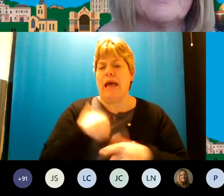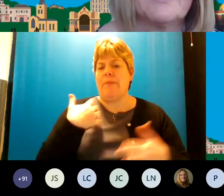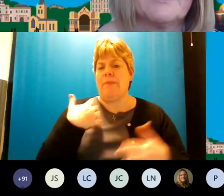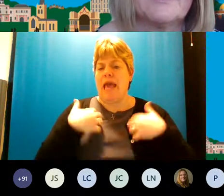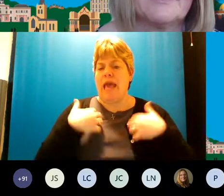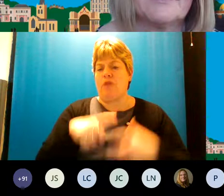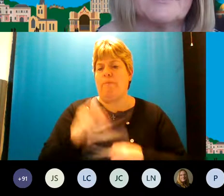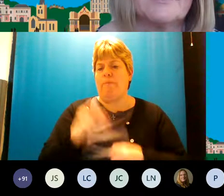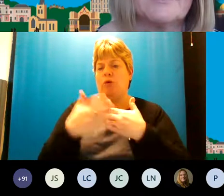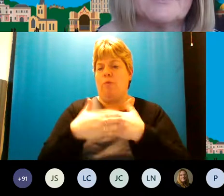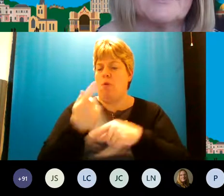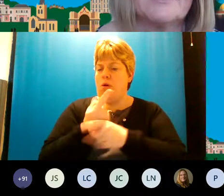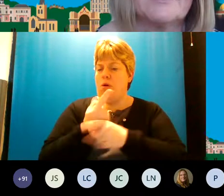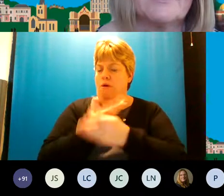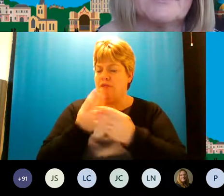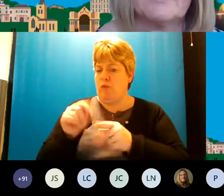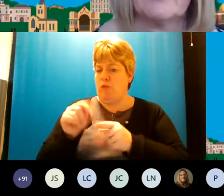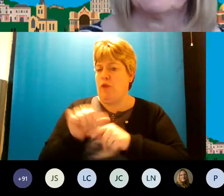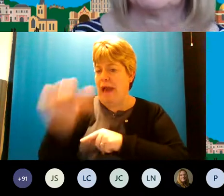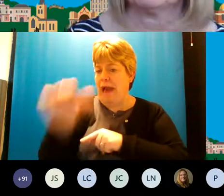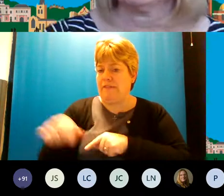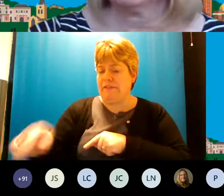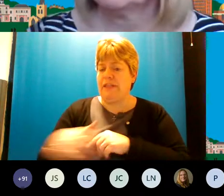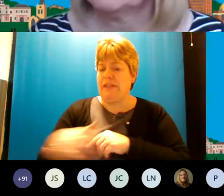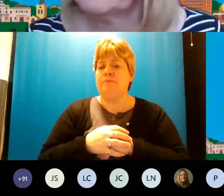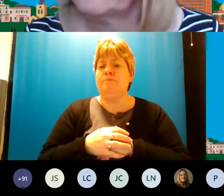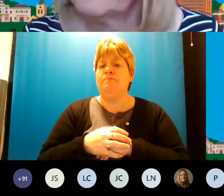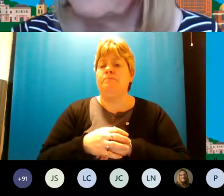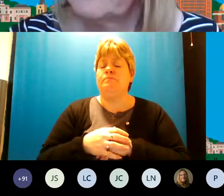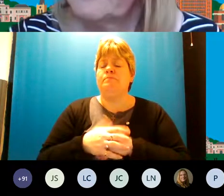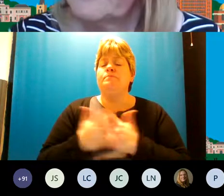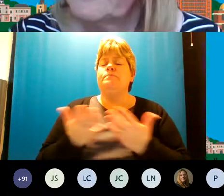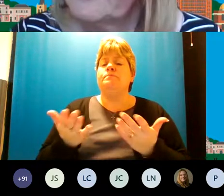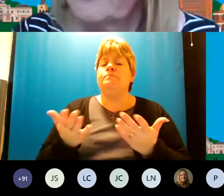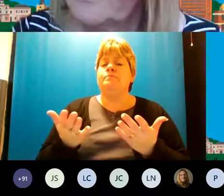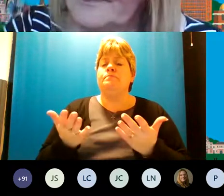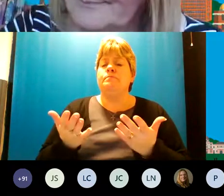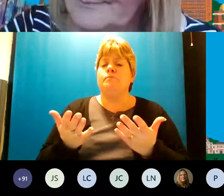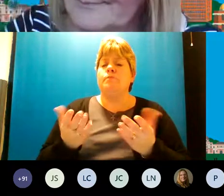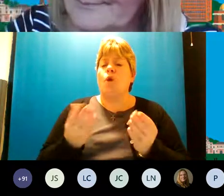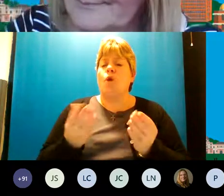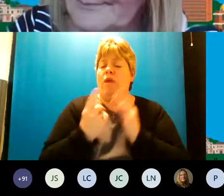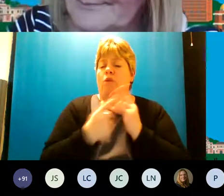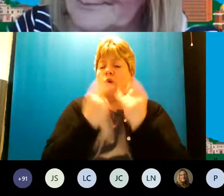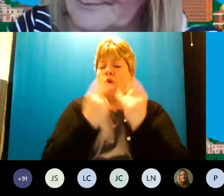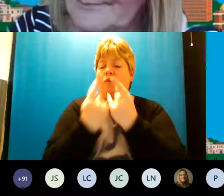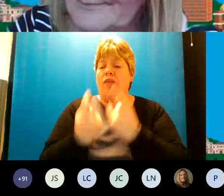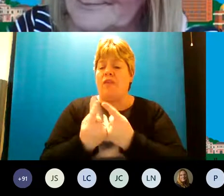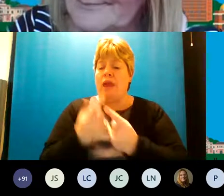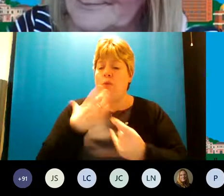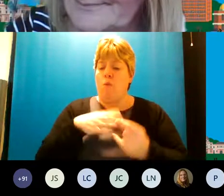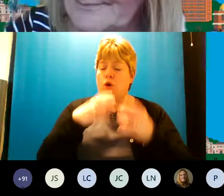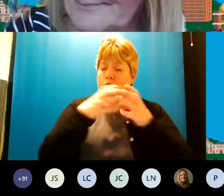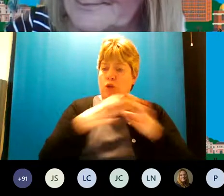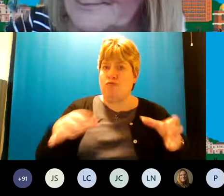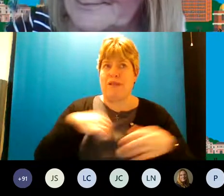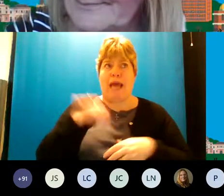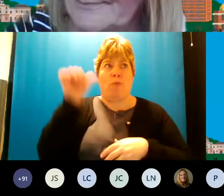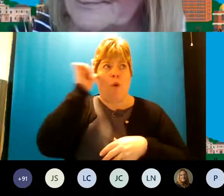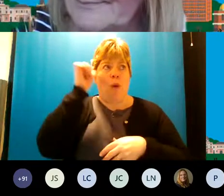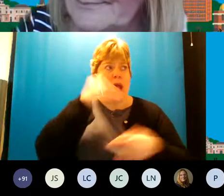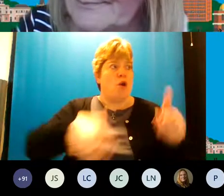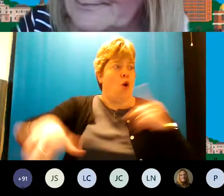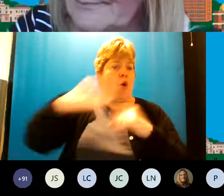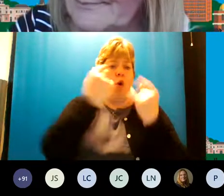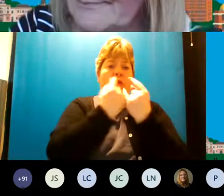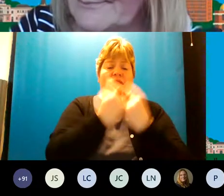pick up a further conversation with you with you outside of this because um amongst other things we want to increase our awareness of all the things that